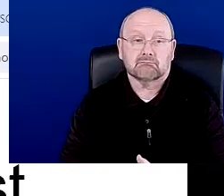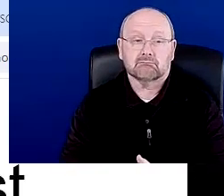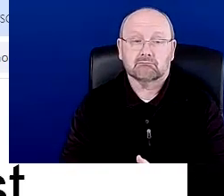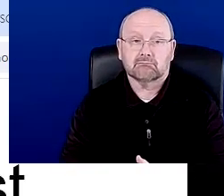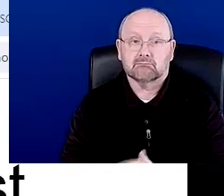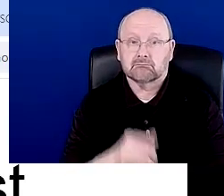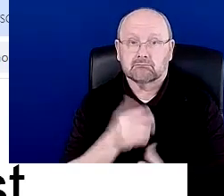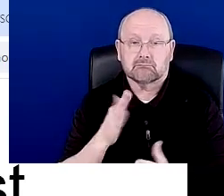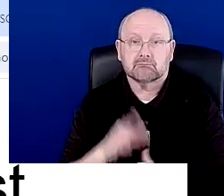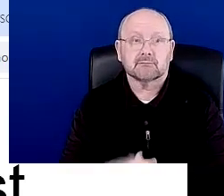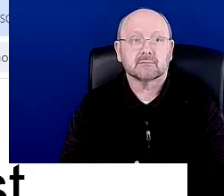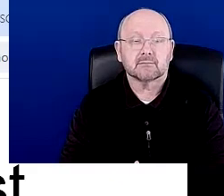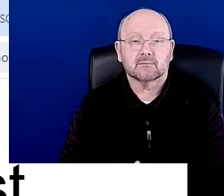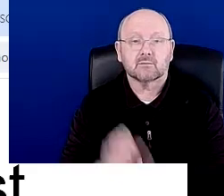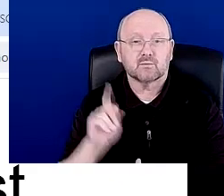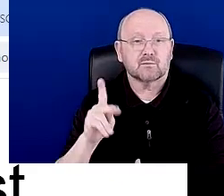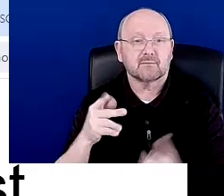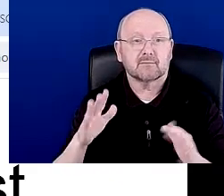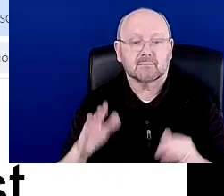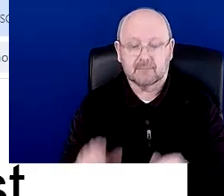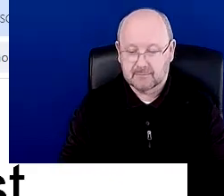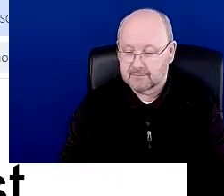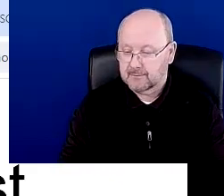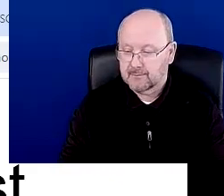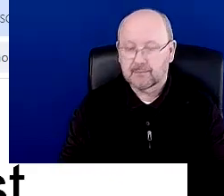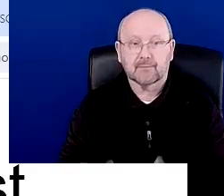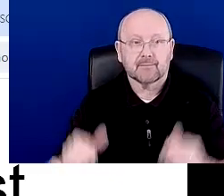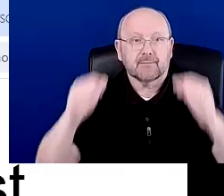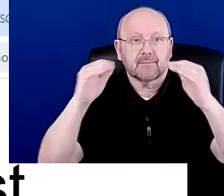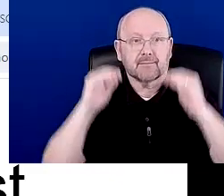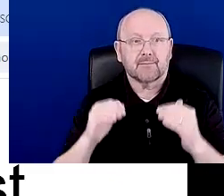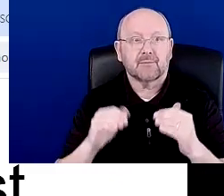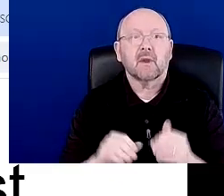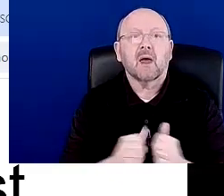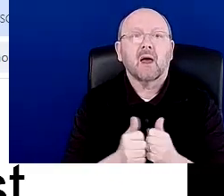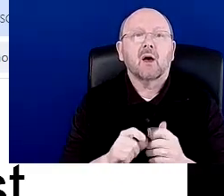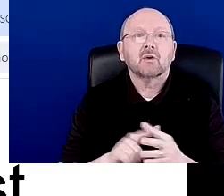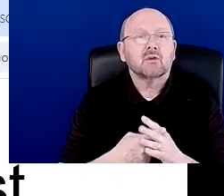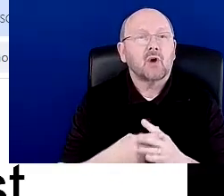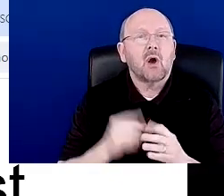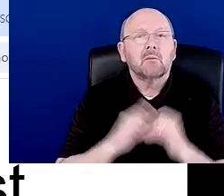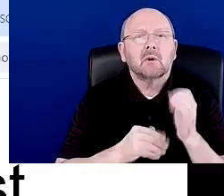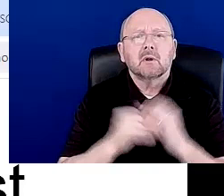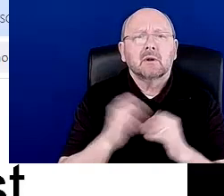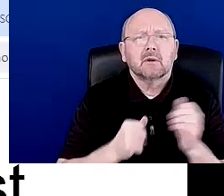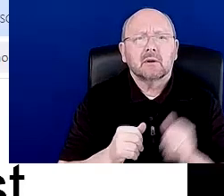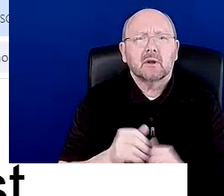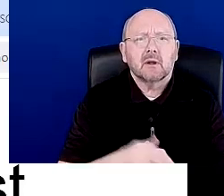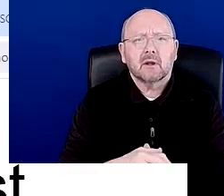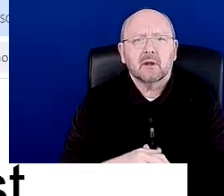Um, okay. So, um, how to start building ZTC. Um, I, I feel like